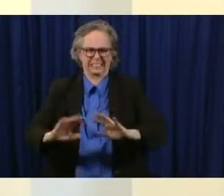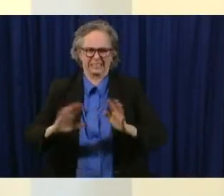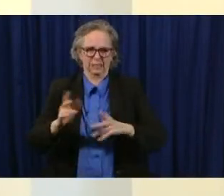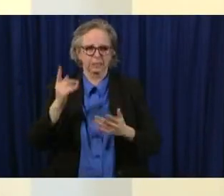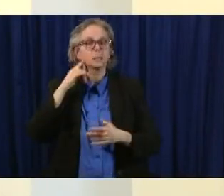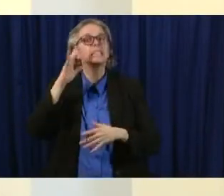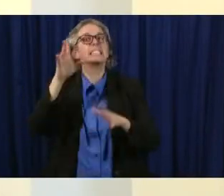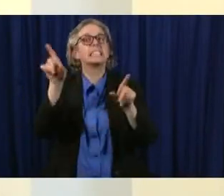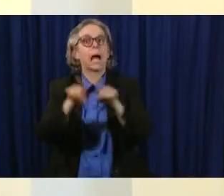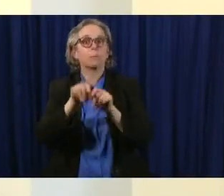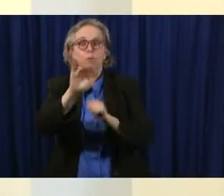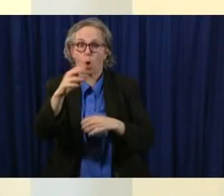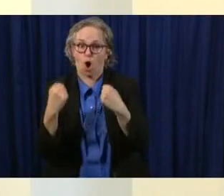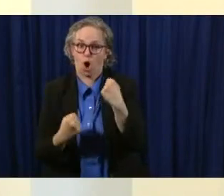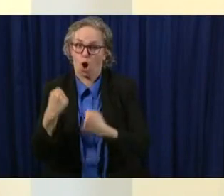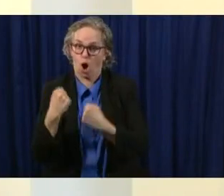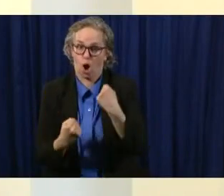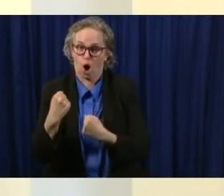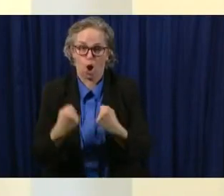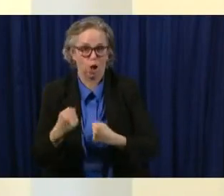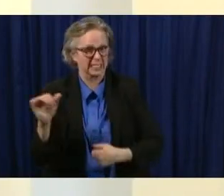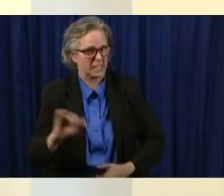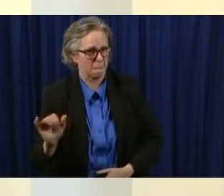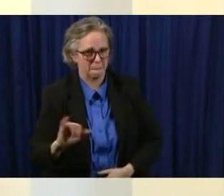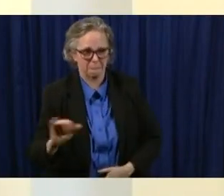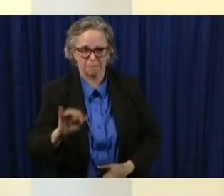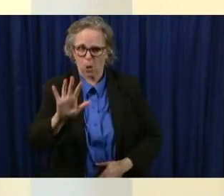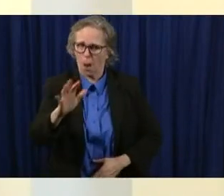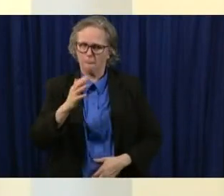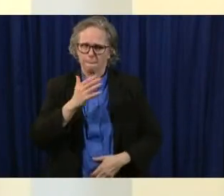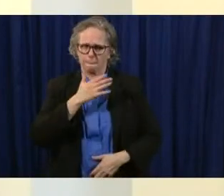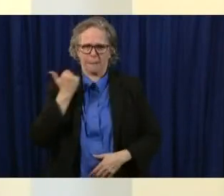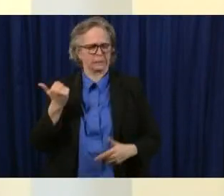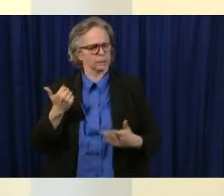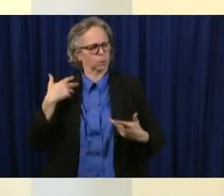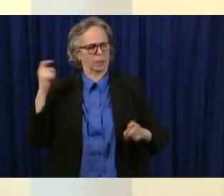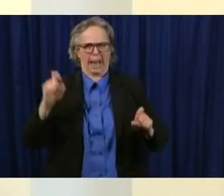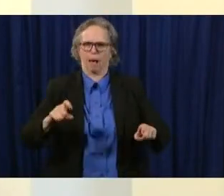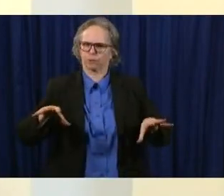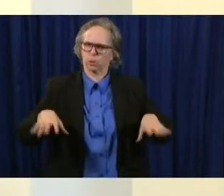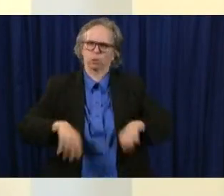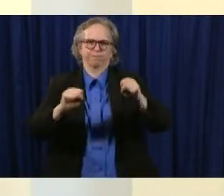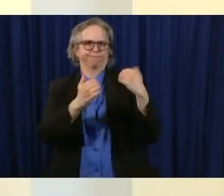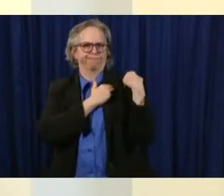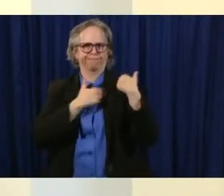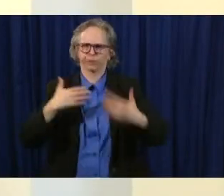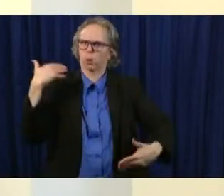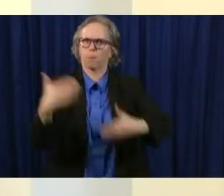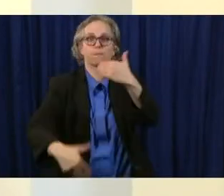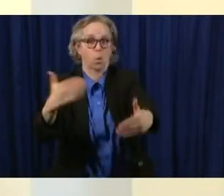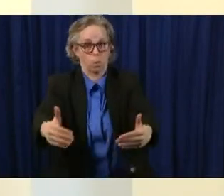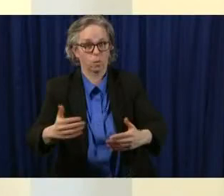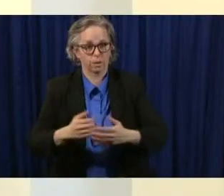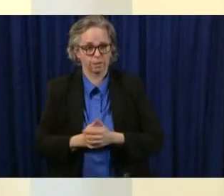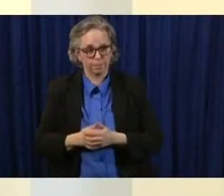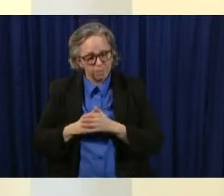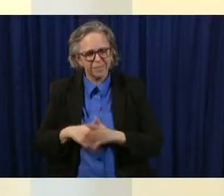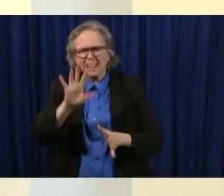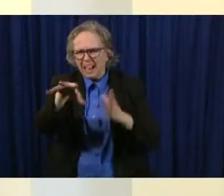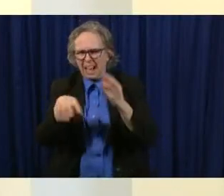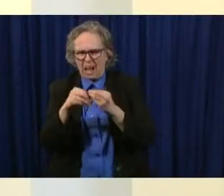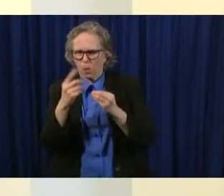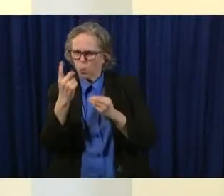are all good tips moving forward one last thing i'd really like to talk about um first of all